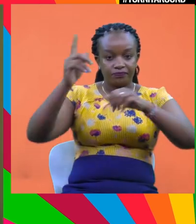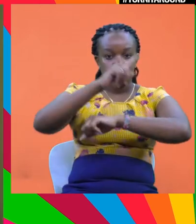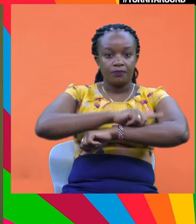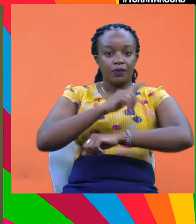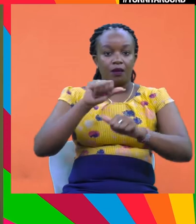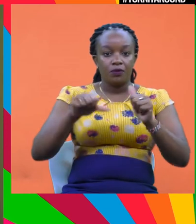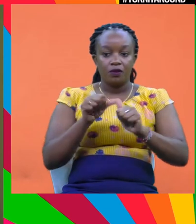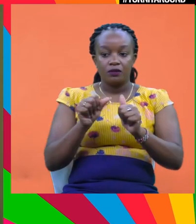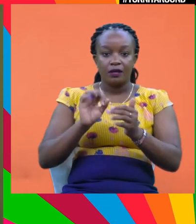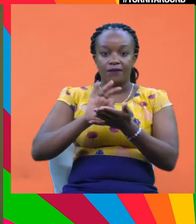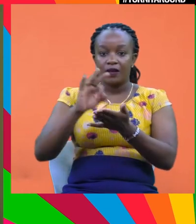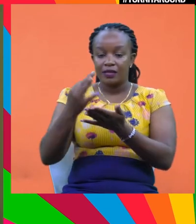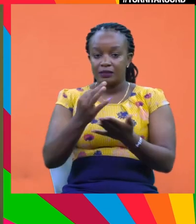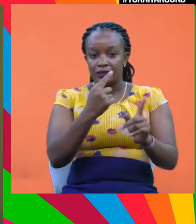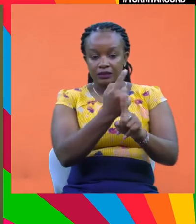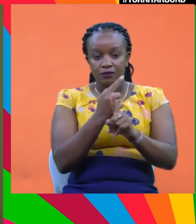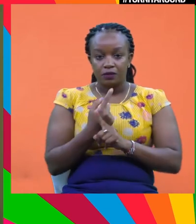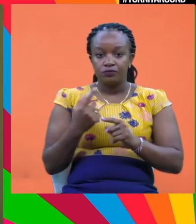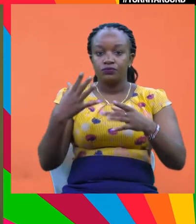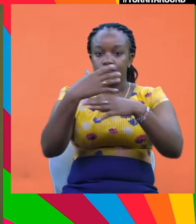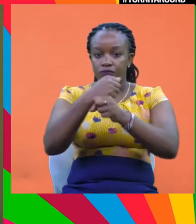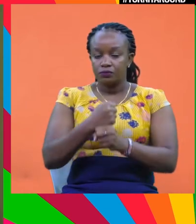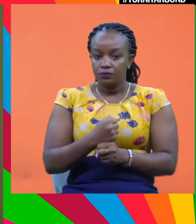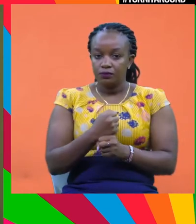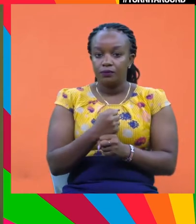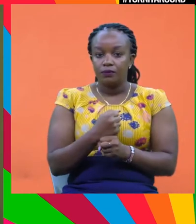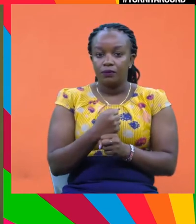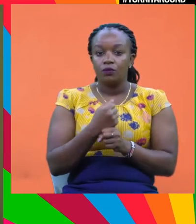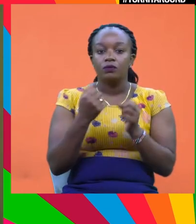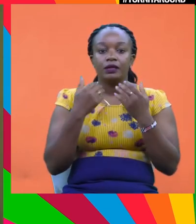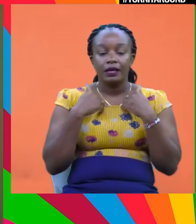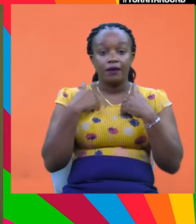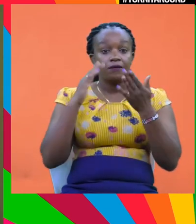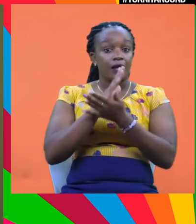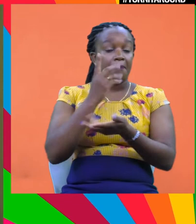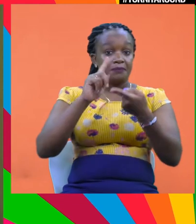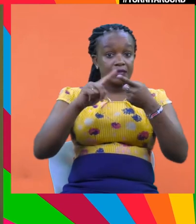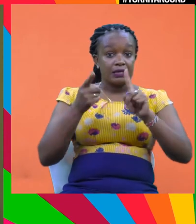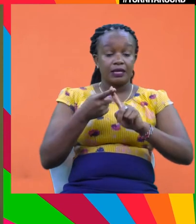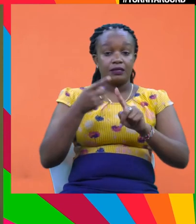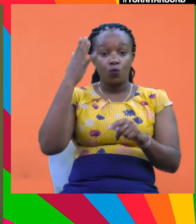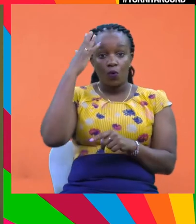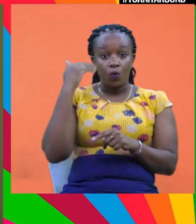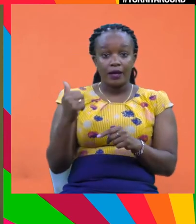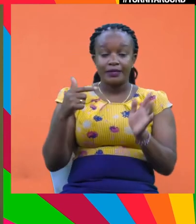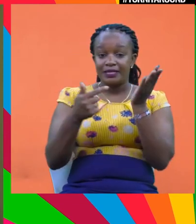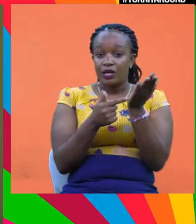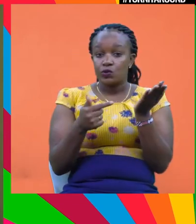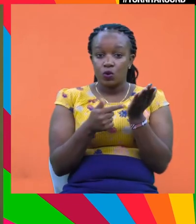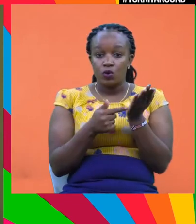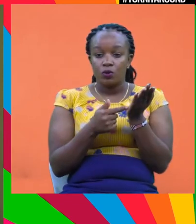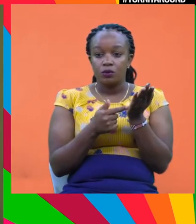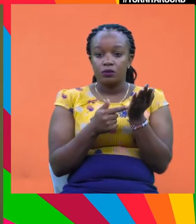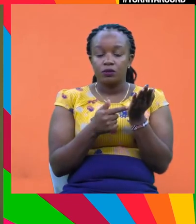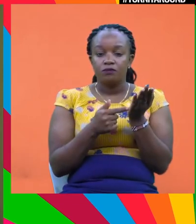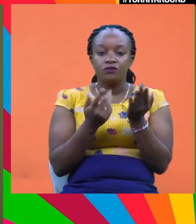new coal power plants that may have to be phased out in a few years because of tighter emission standards, or simply because technology